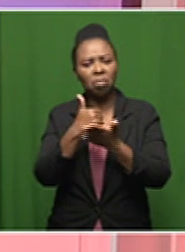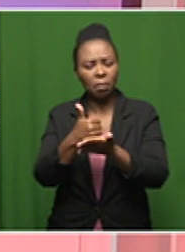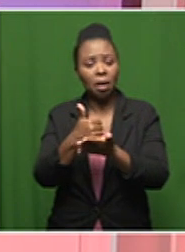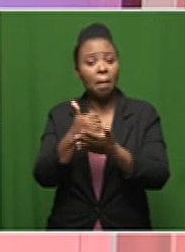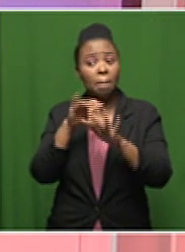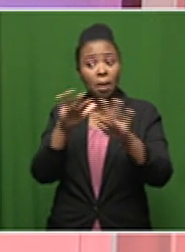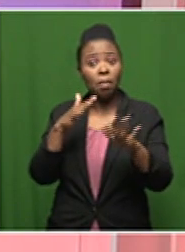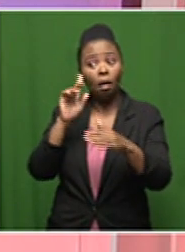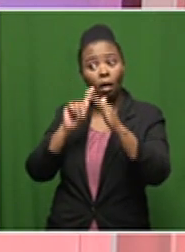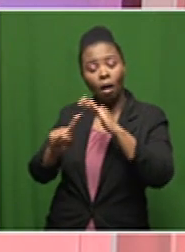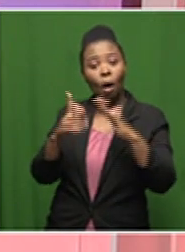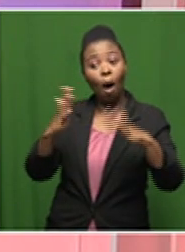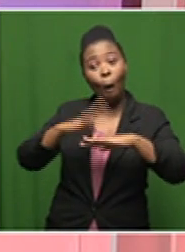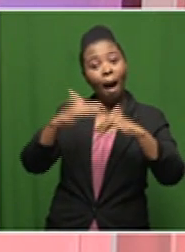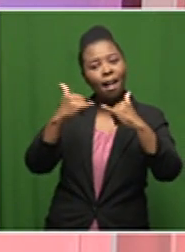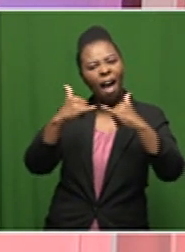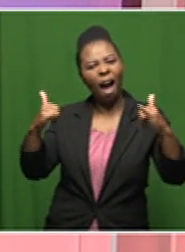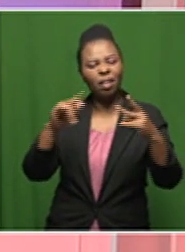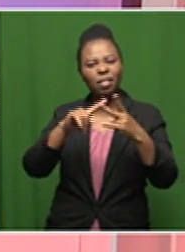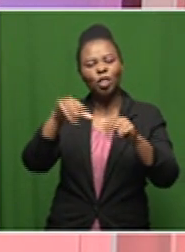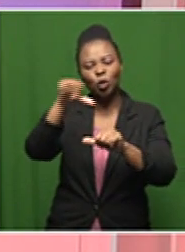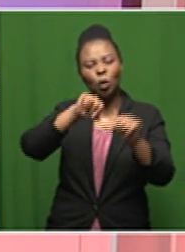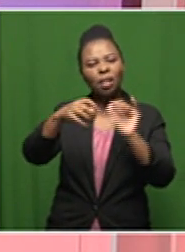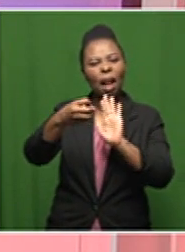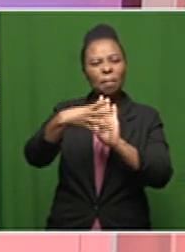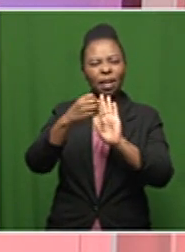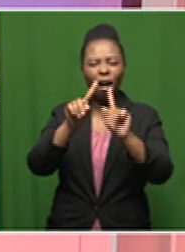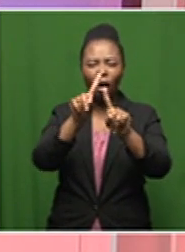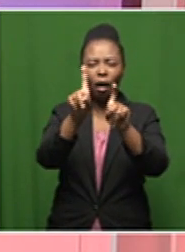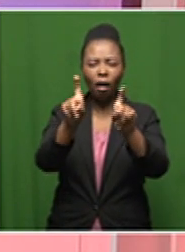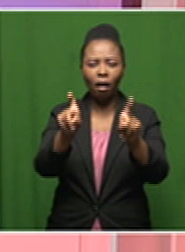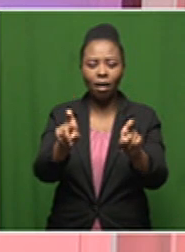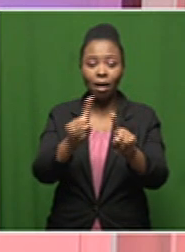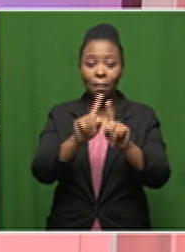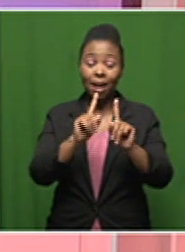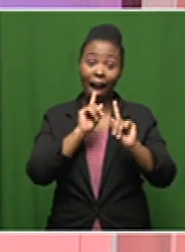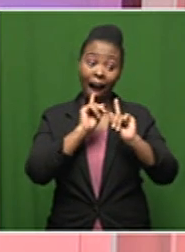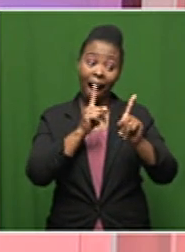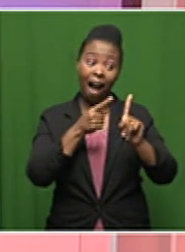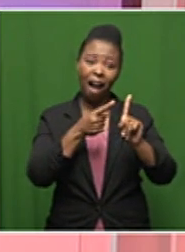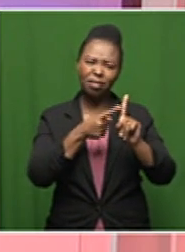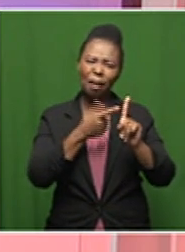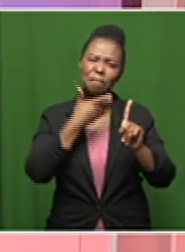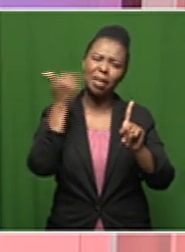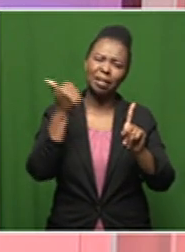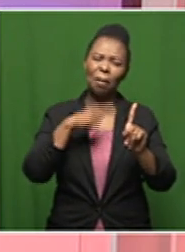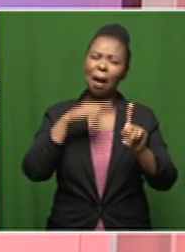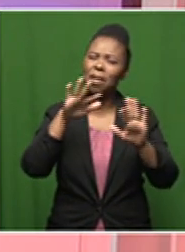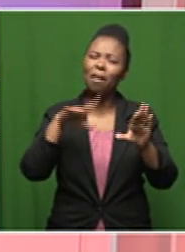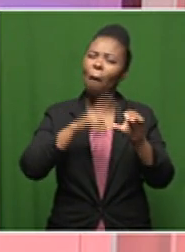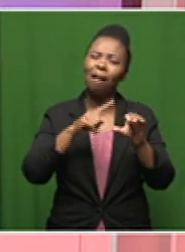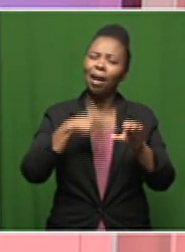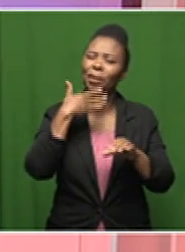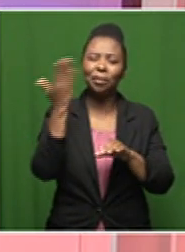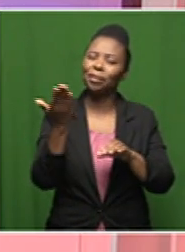onto social media and asking questions and perhaps not always getting the best answers from people who just not qualified to give any